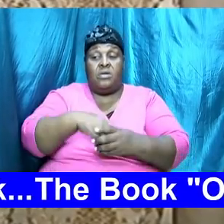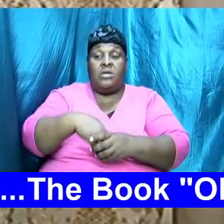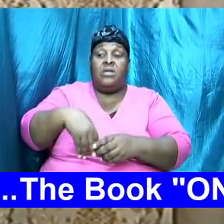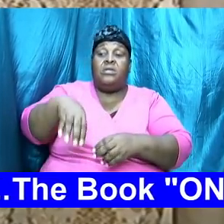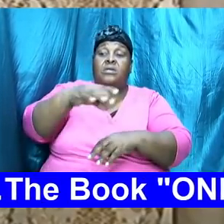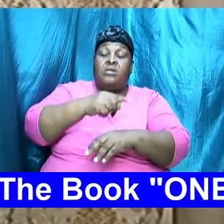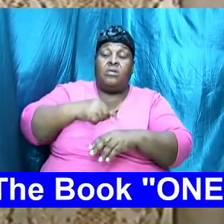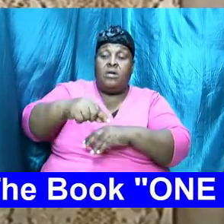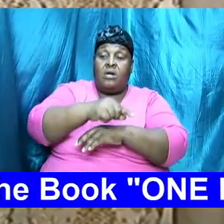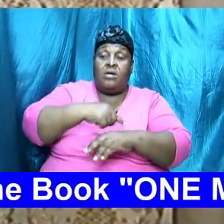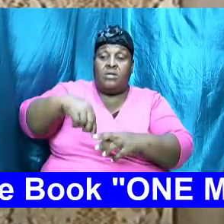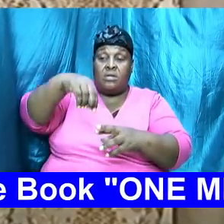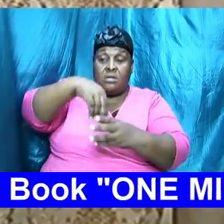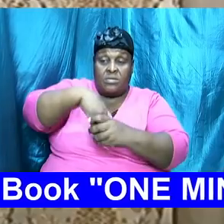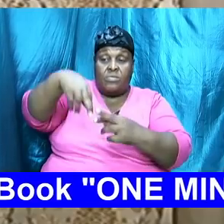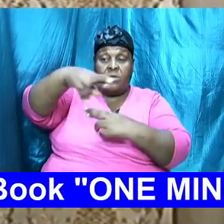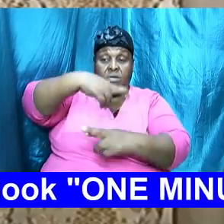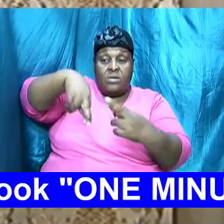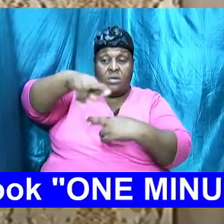before